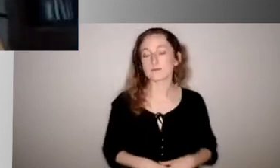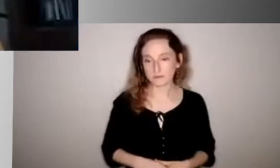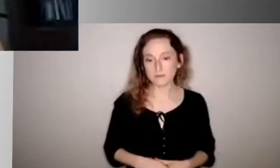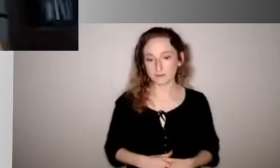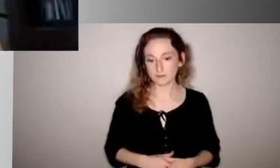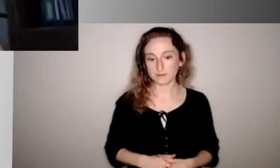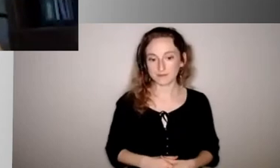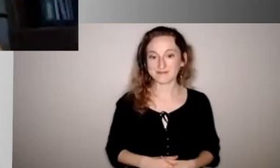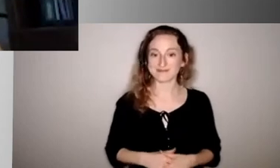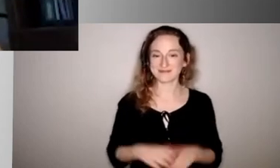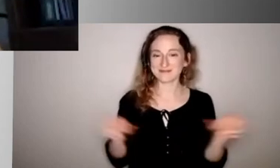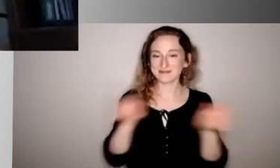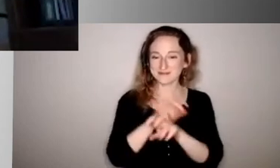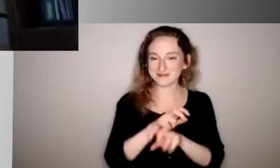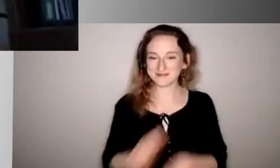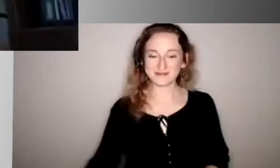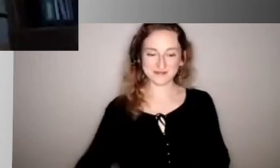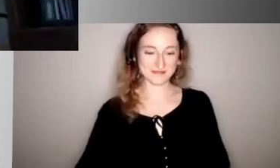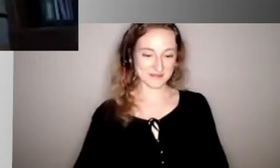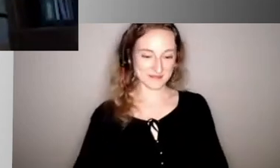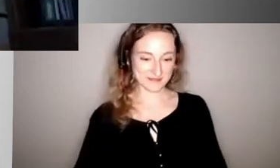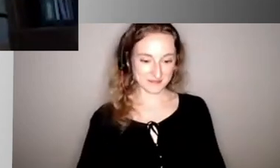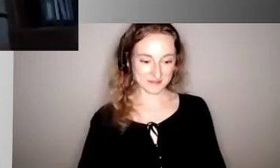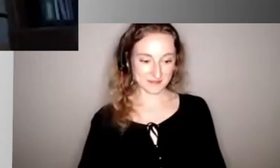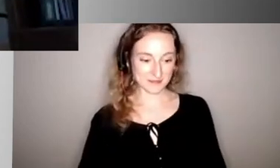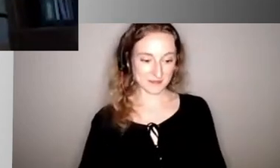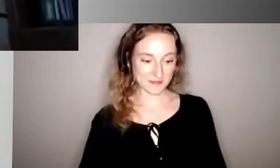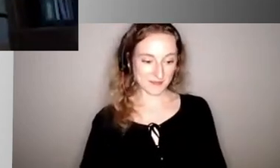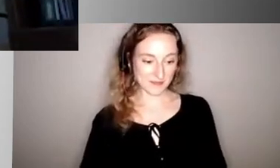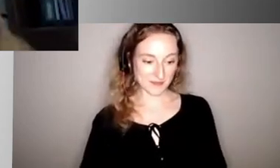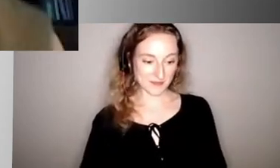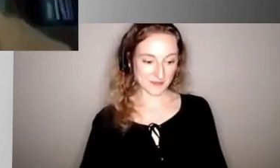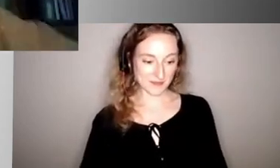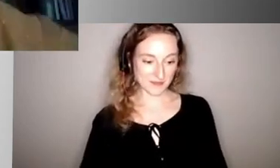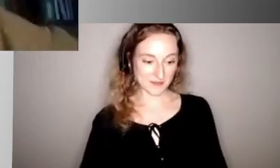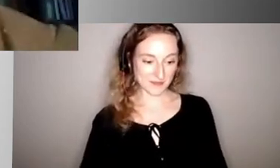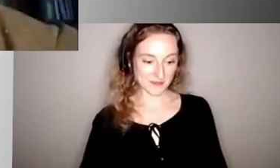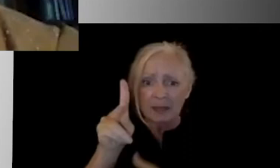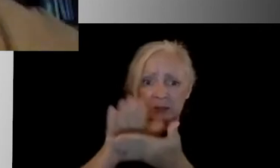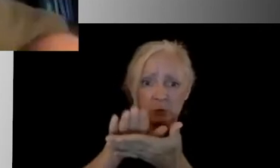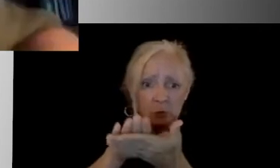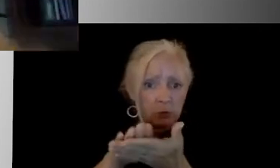And for, you know, for the families who do have health concerns about returning back to school, what would you say,